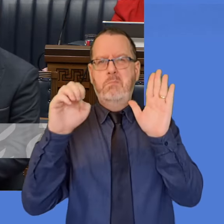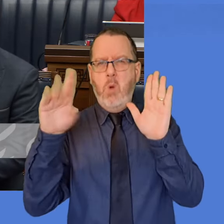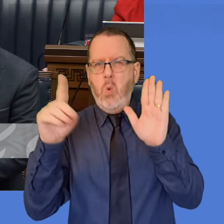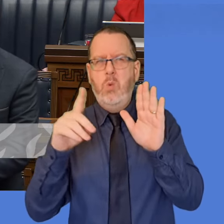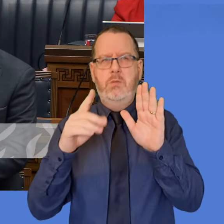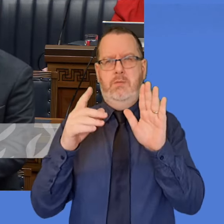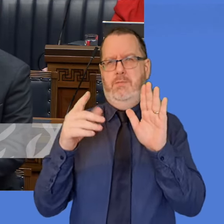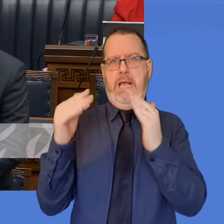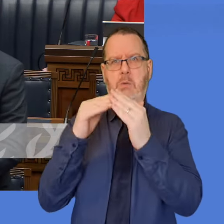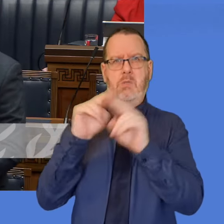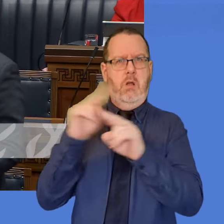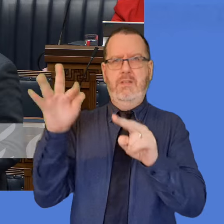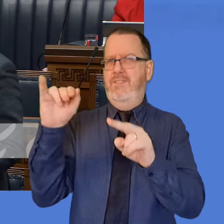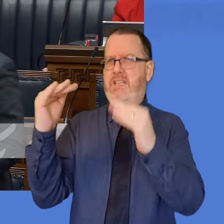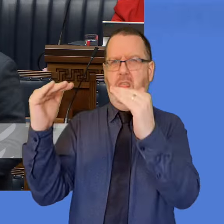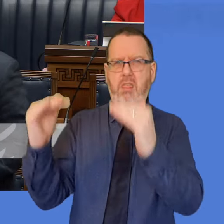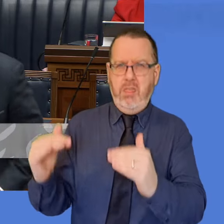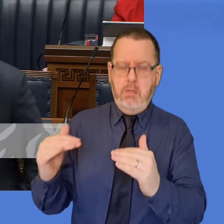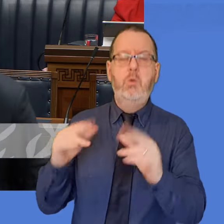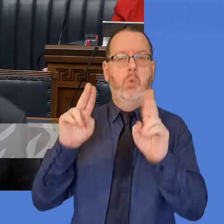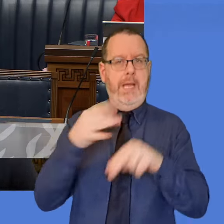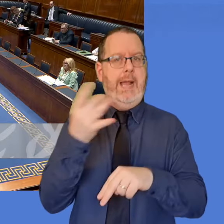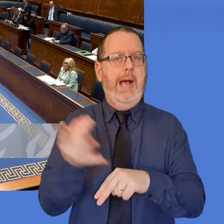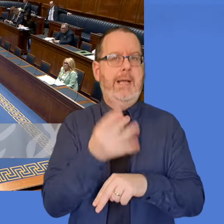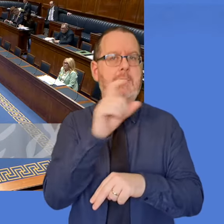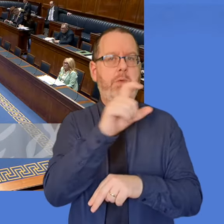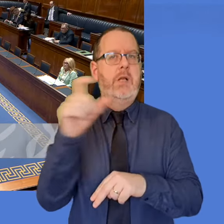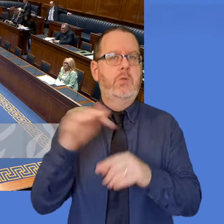to housing, and that is applicable to all tenures.